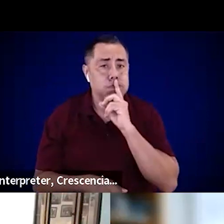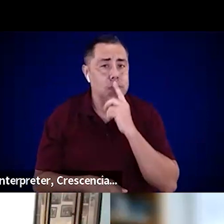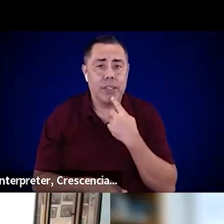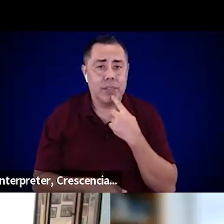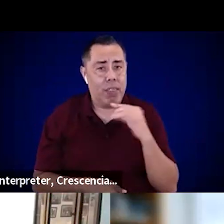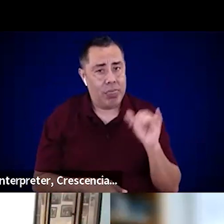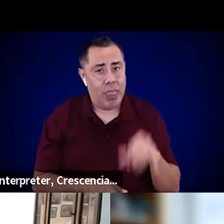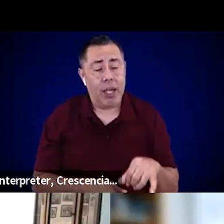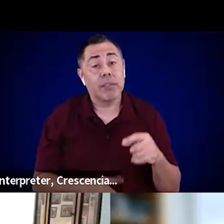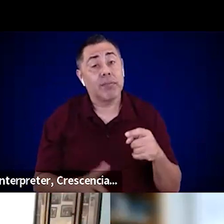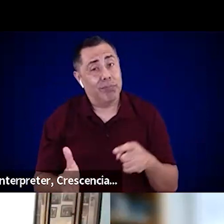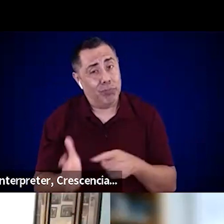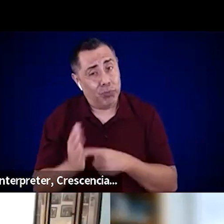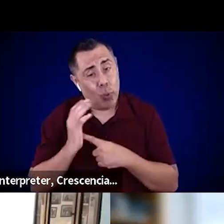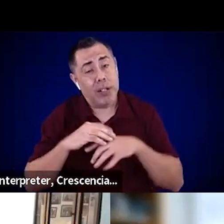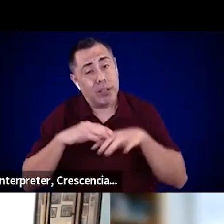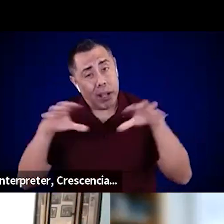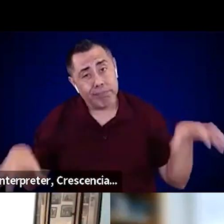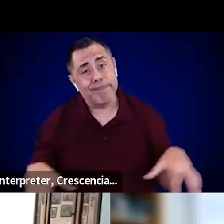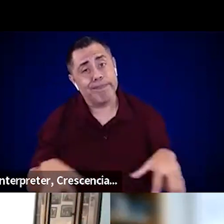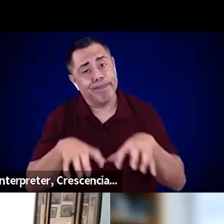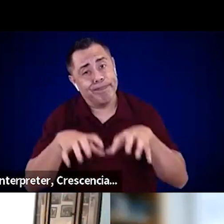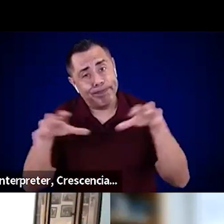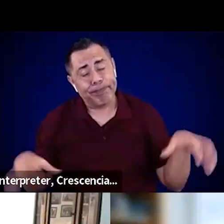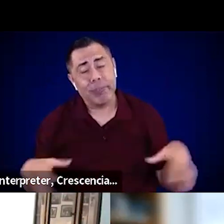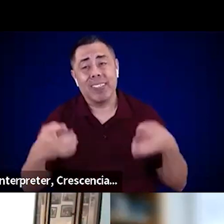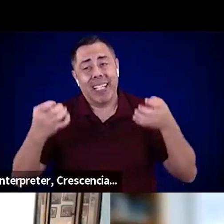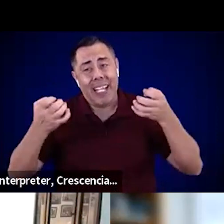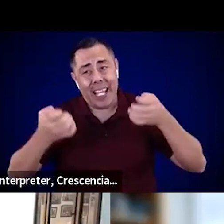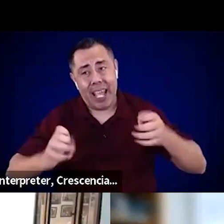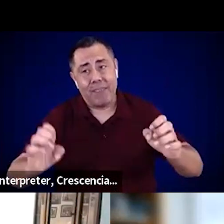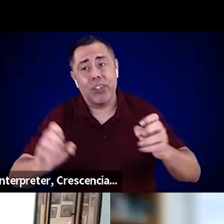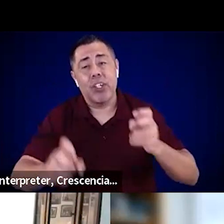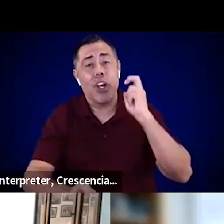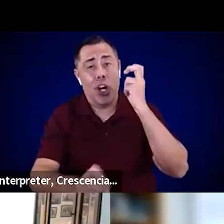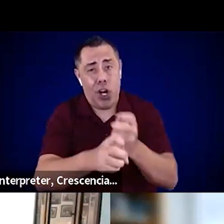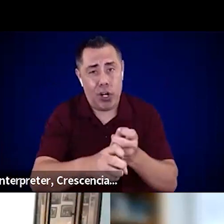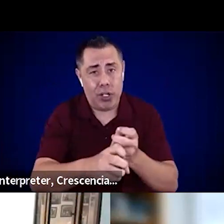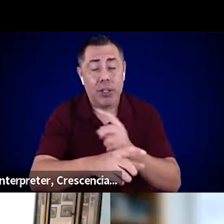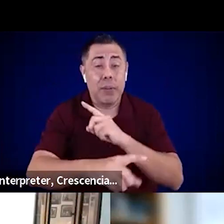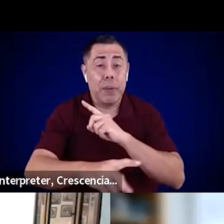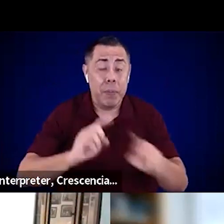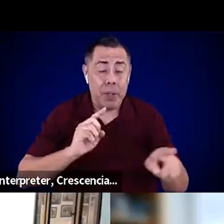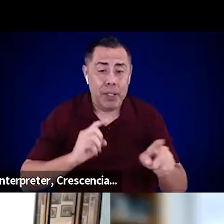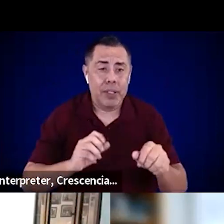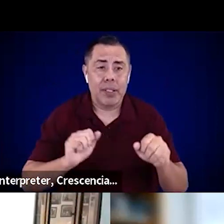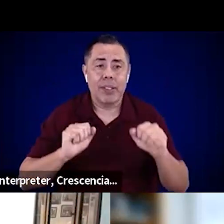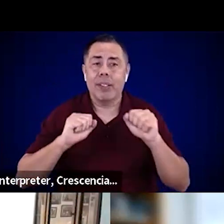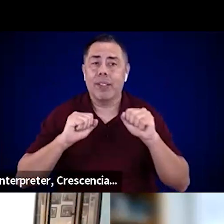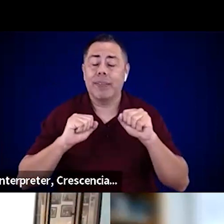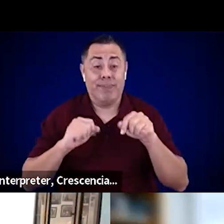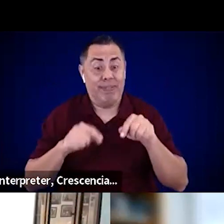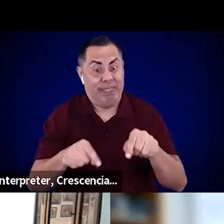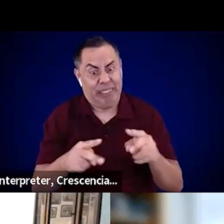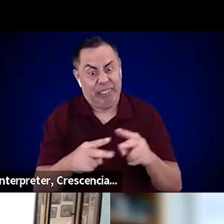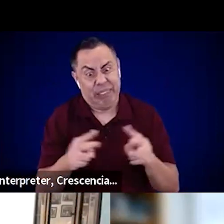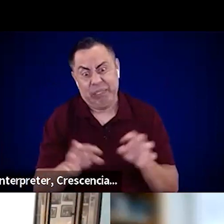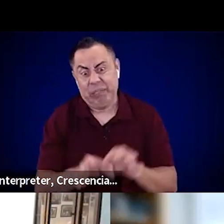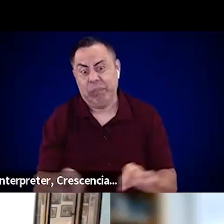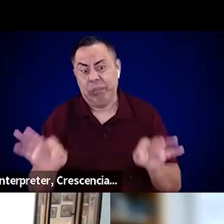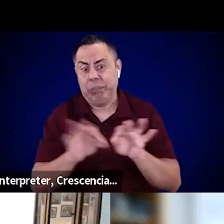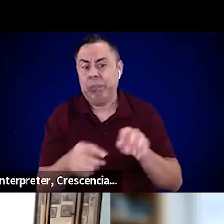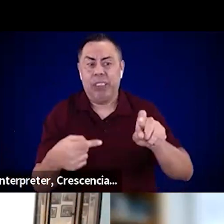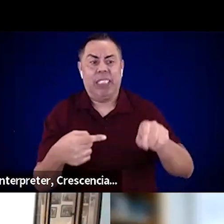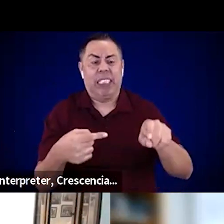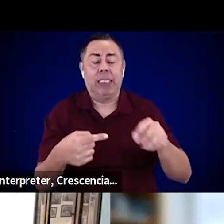cases, you know, it is hard, but nothing is more necessary. And, you know, since fans were kind